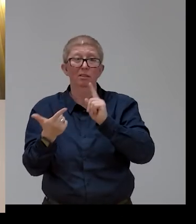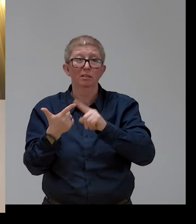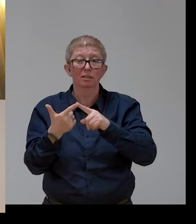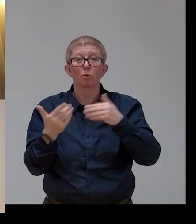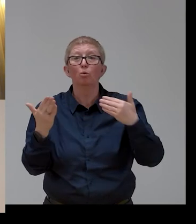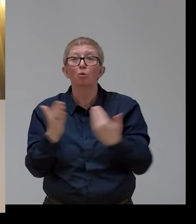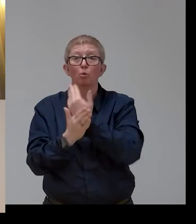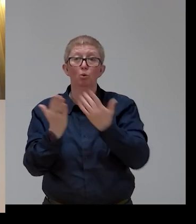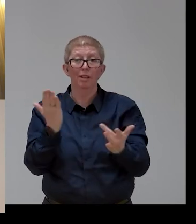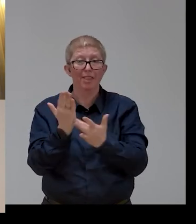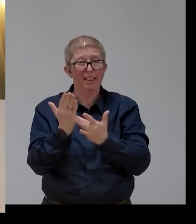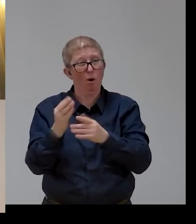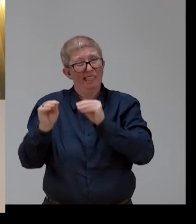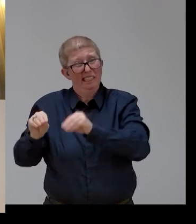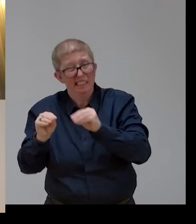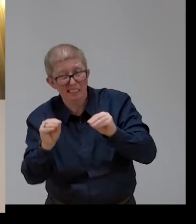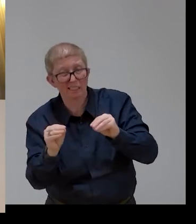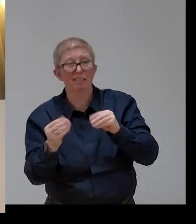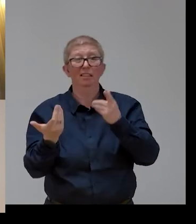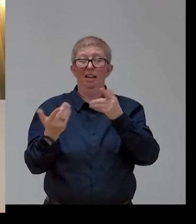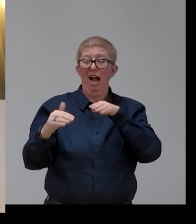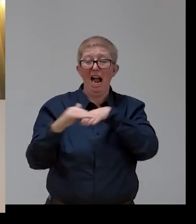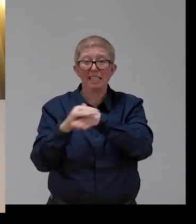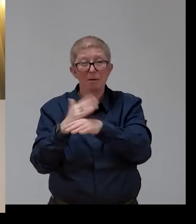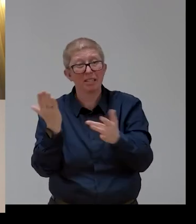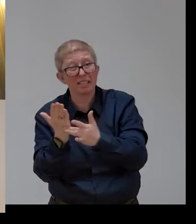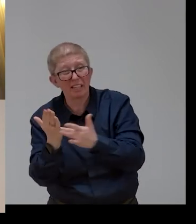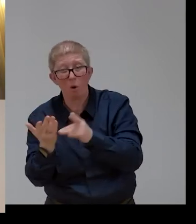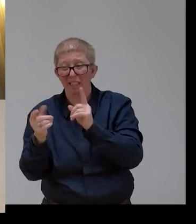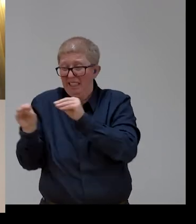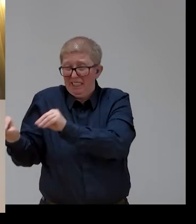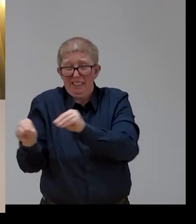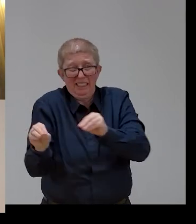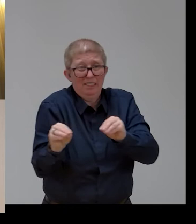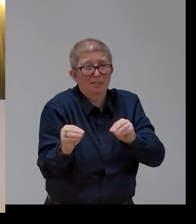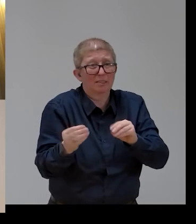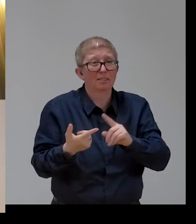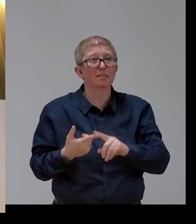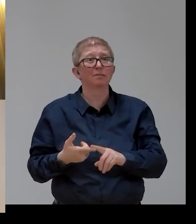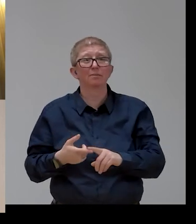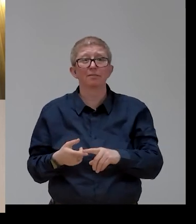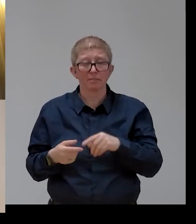technologies, on the use of assistive technologies is also very important. And I would also